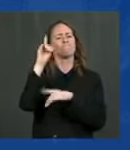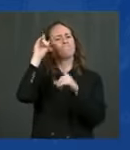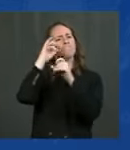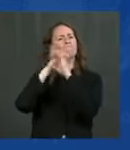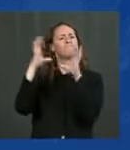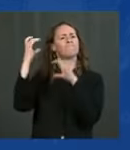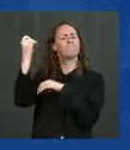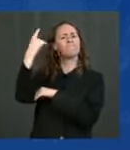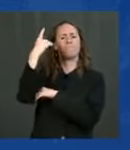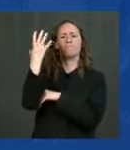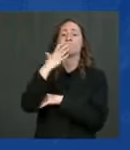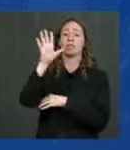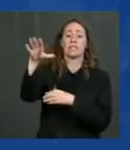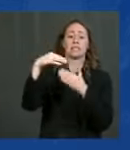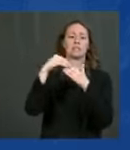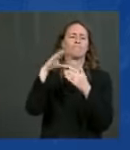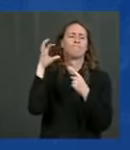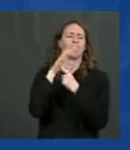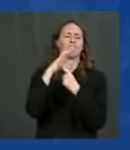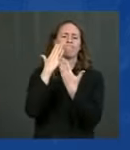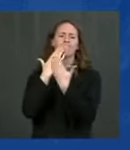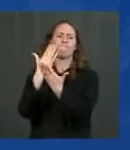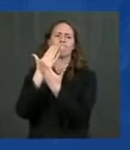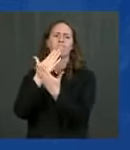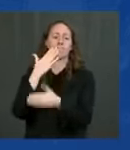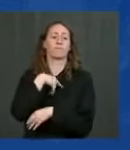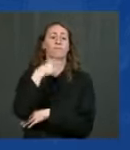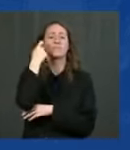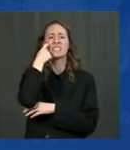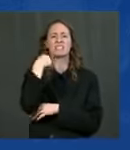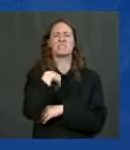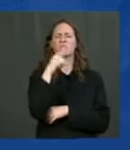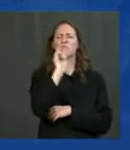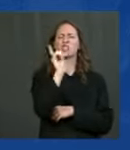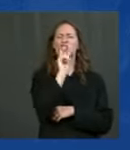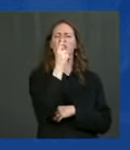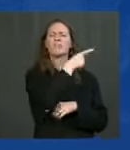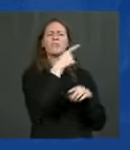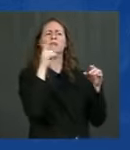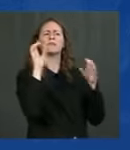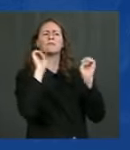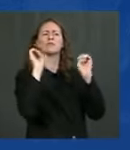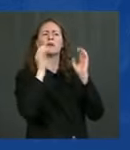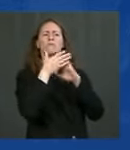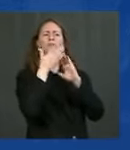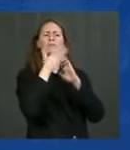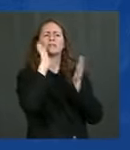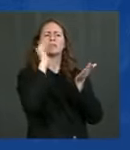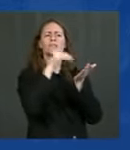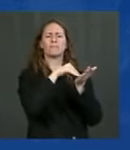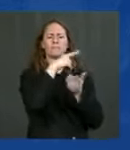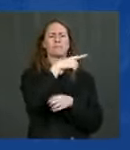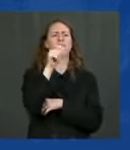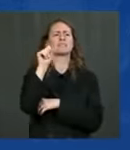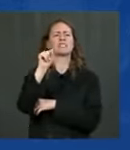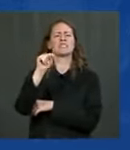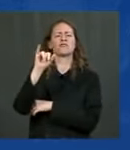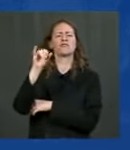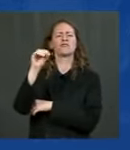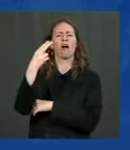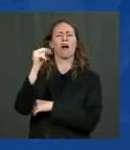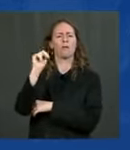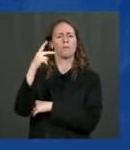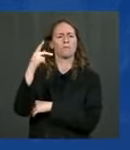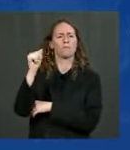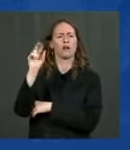we just came from an emergency operation center here in Saint John's Parish and we just walked this neighborhood. I'm gonna finish